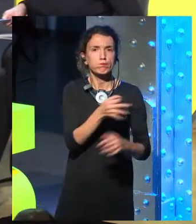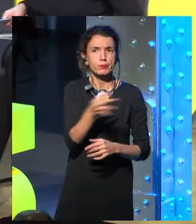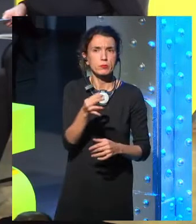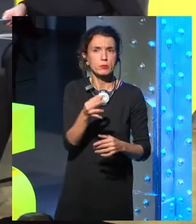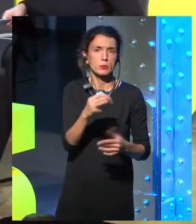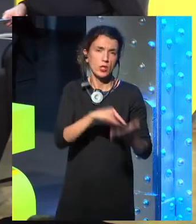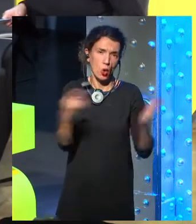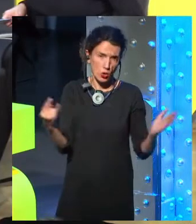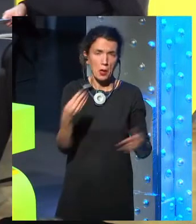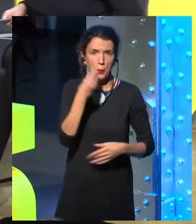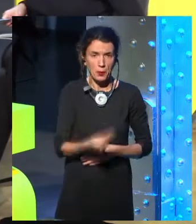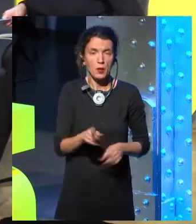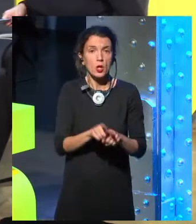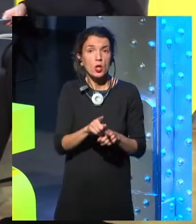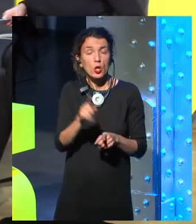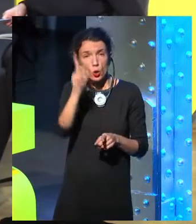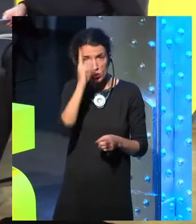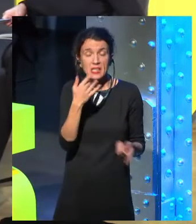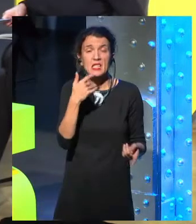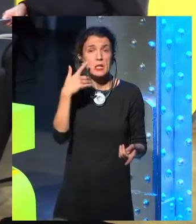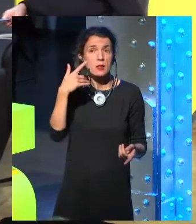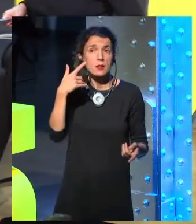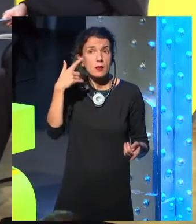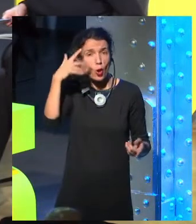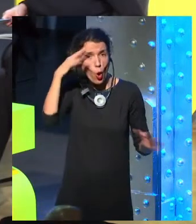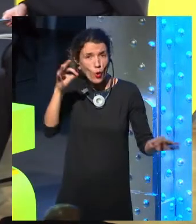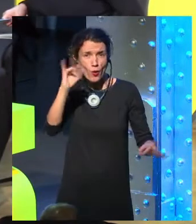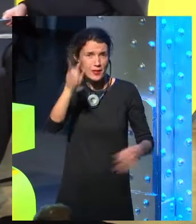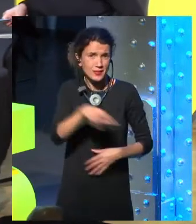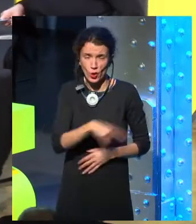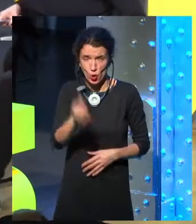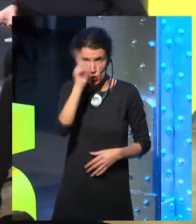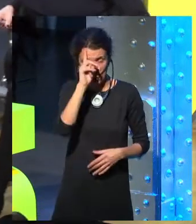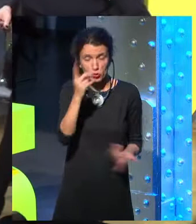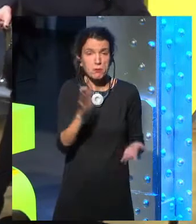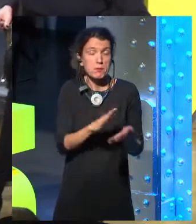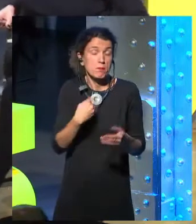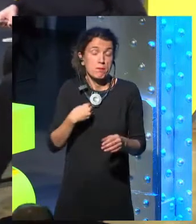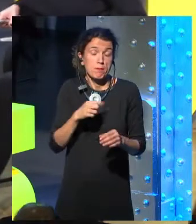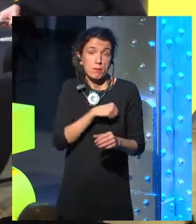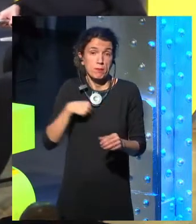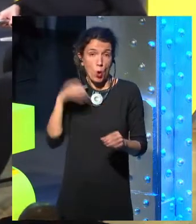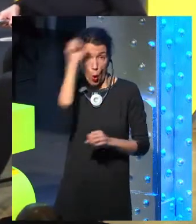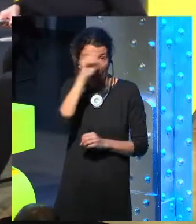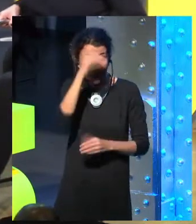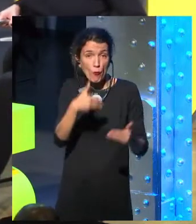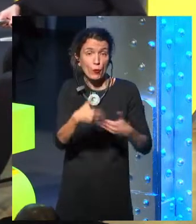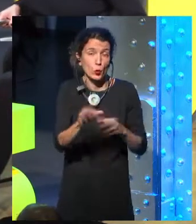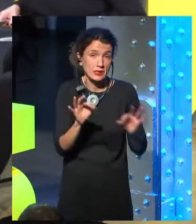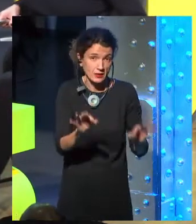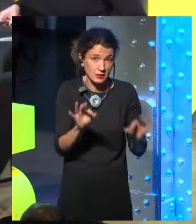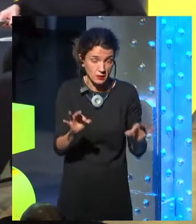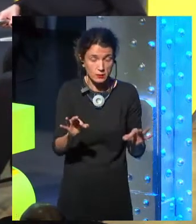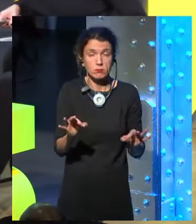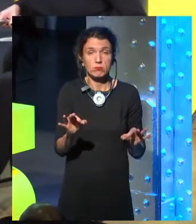going towards a situation like this, which I think is a world people would probably want to live in a little bit more than the world